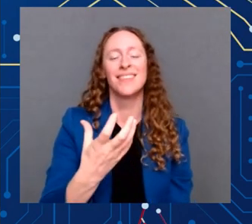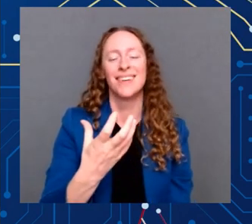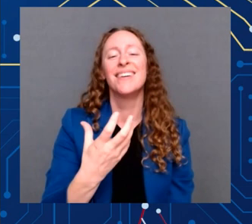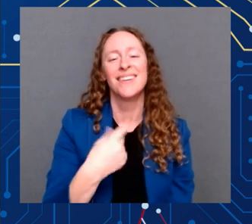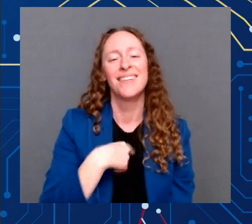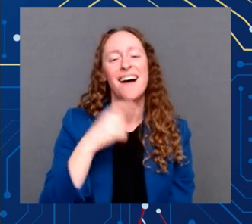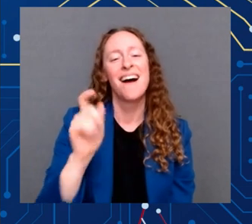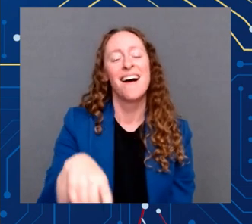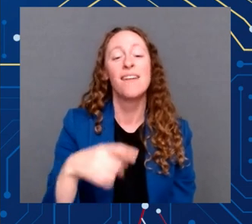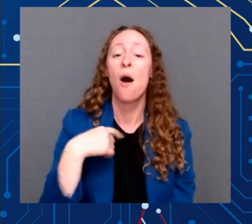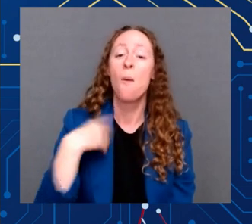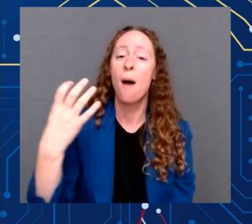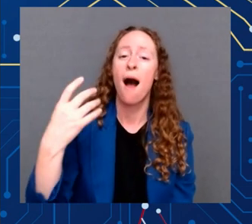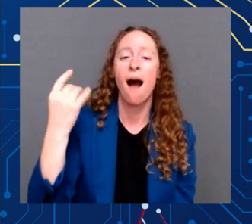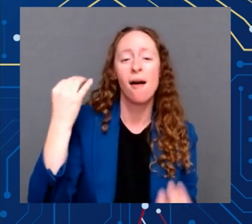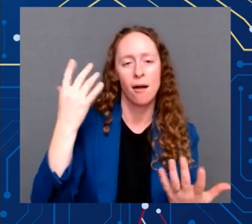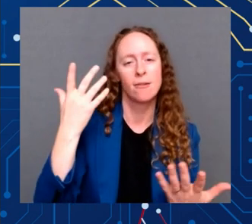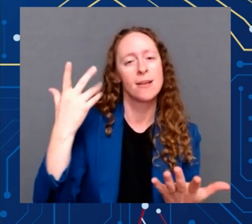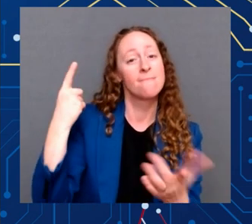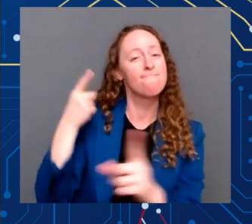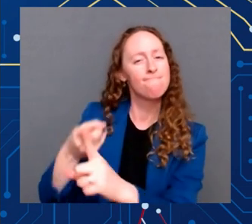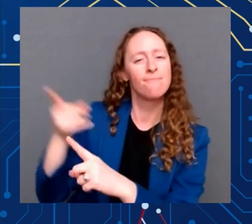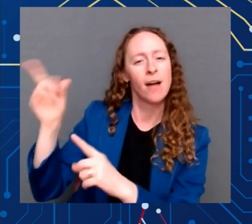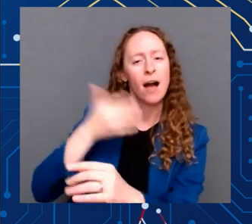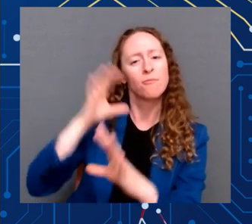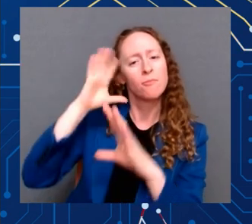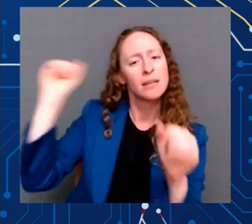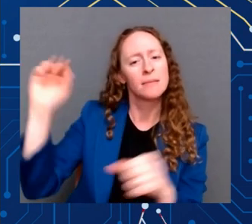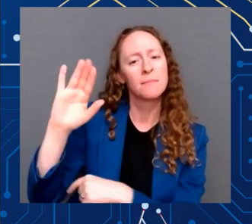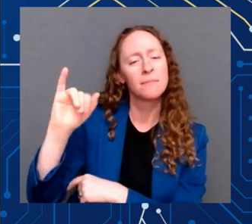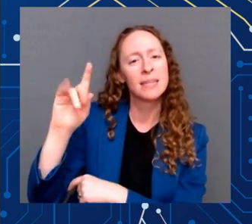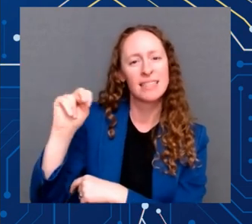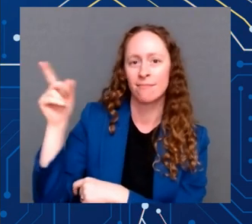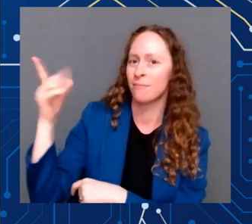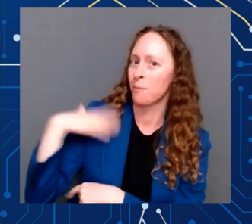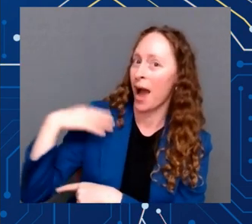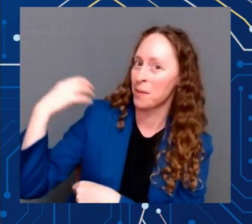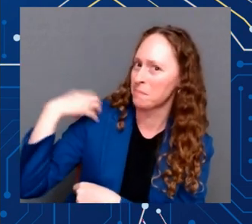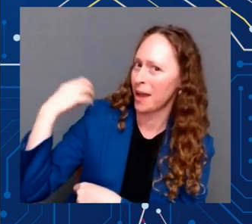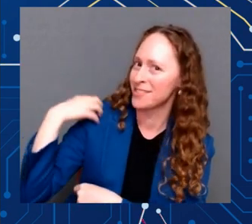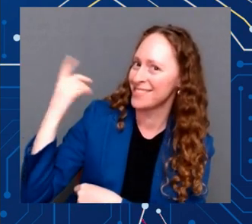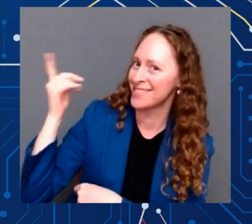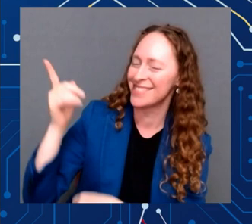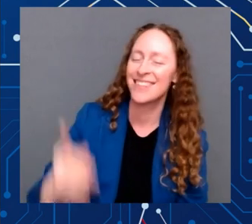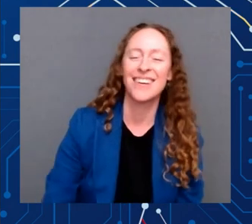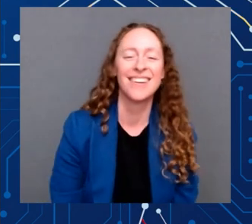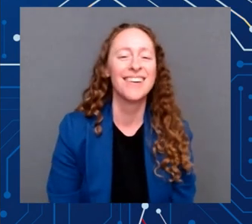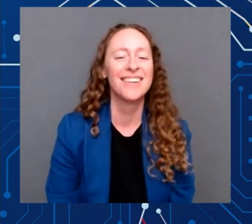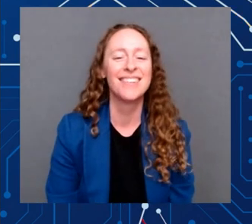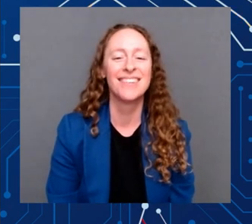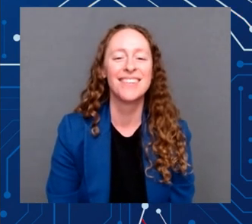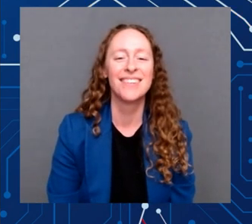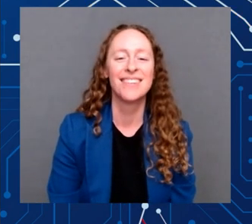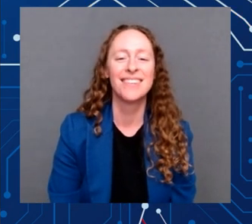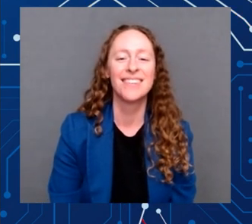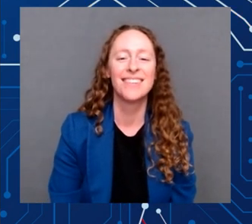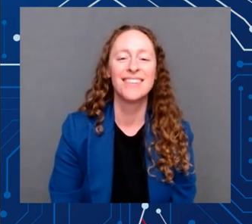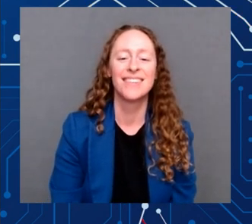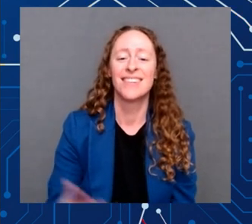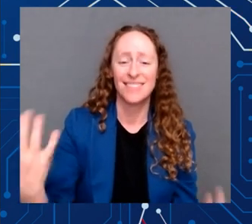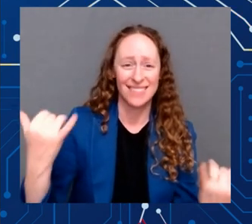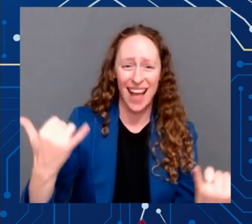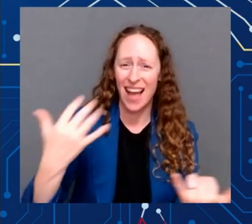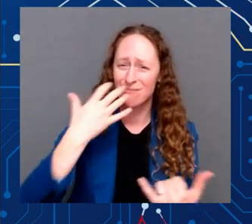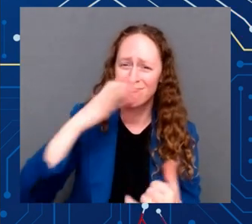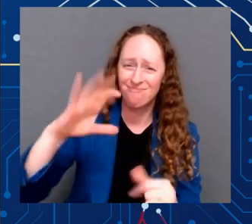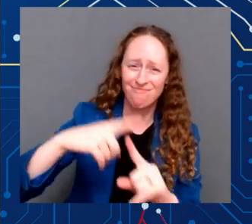Otherwise, also my boss. He just kind, he's here. It's 90 degrees. And he just whispered to me, do you